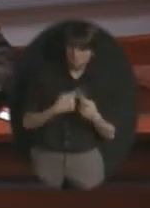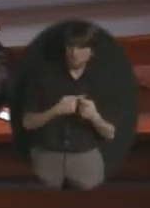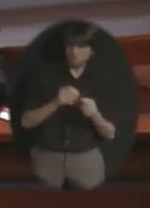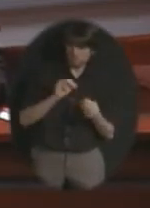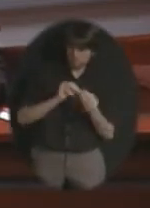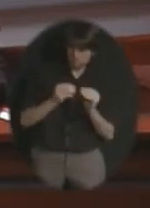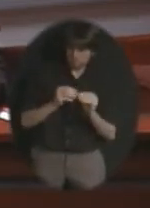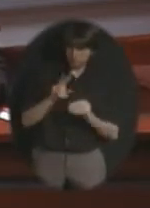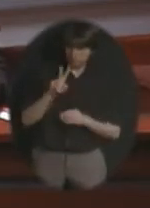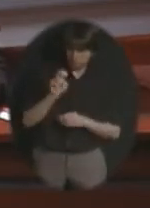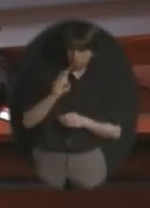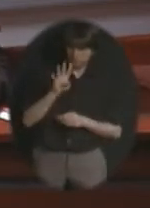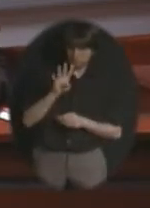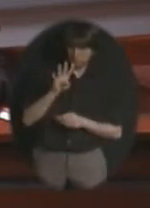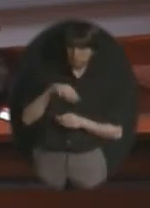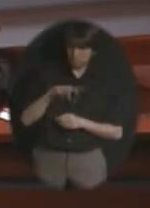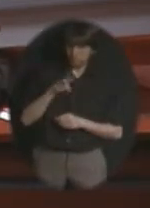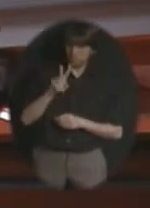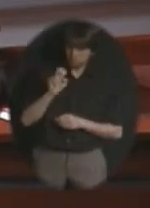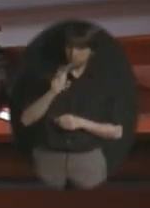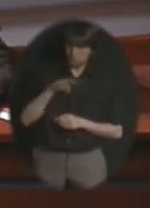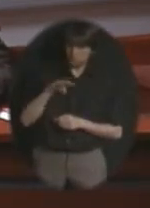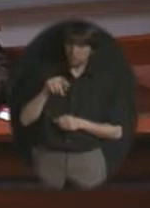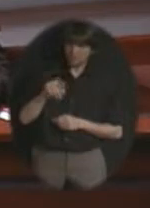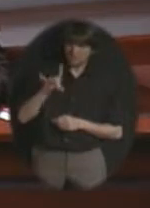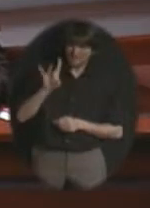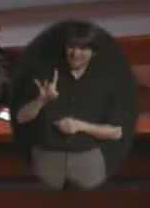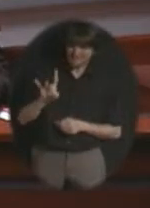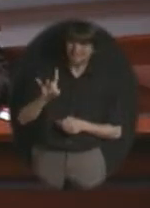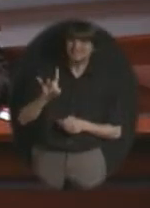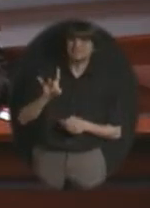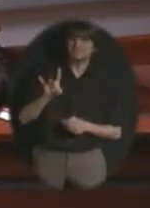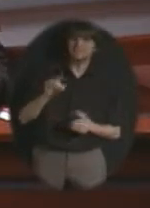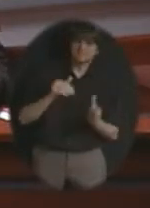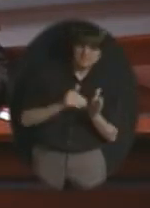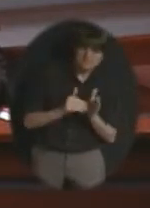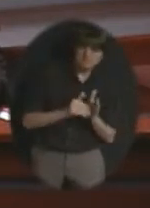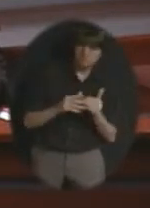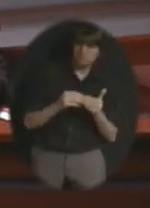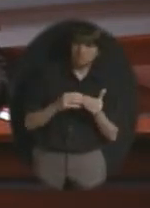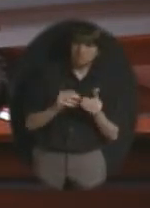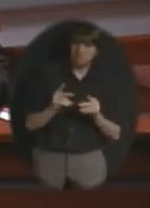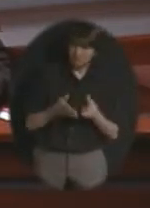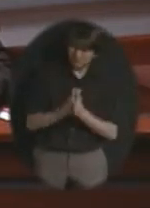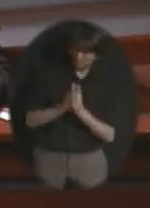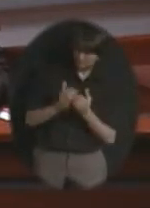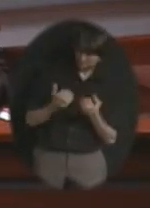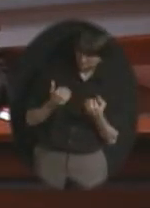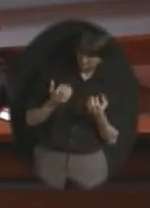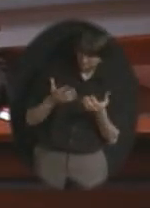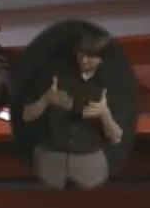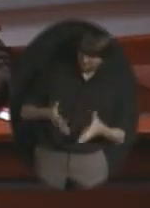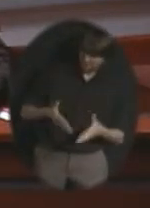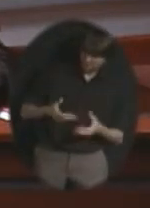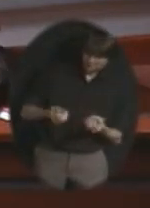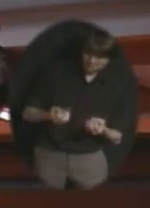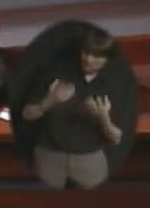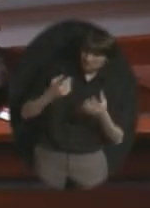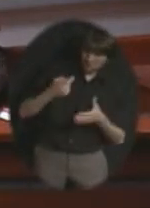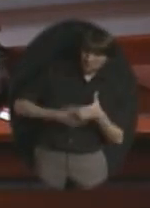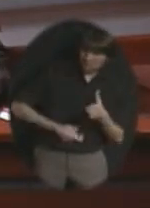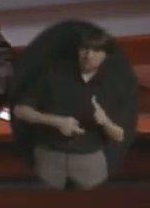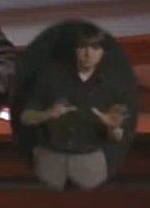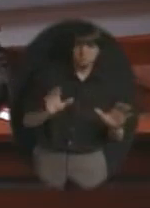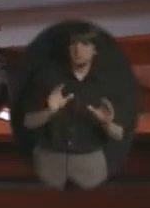244.8 million and the question then is usually asked how much more is this going to cost me and that's where the answer comes in it's no